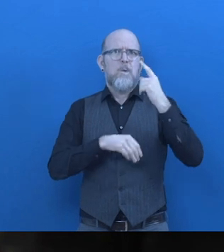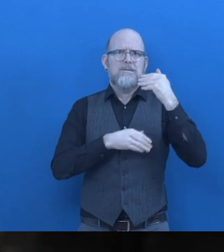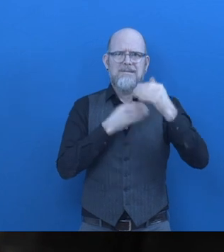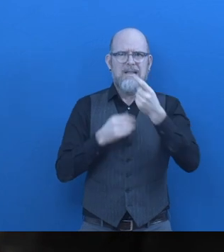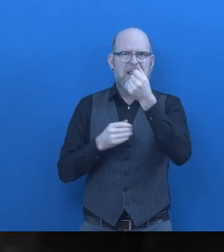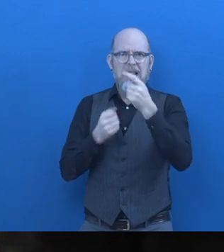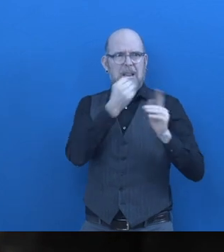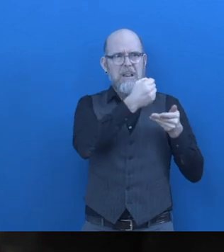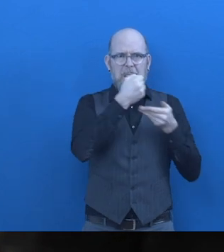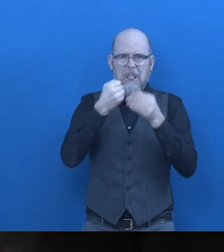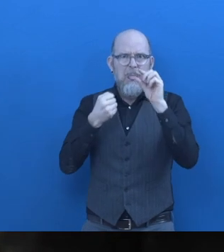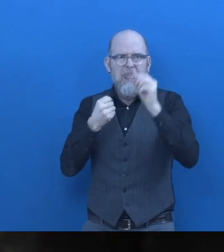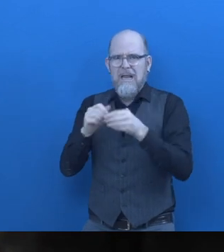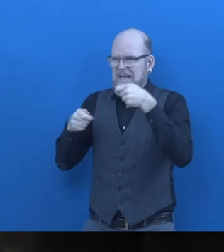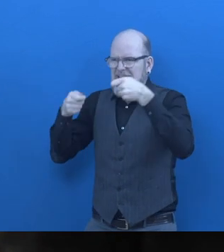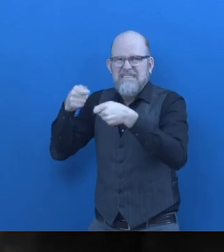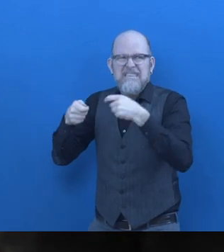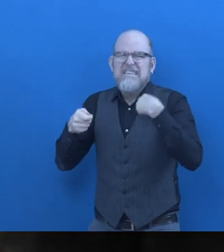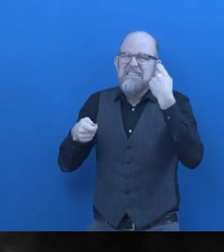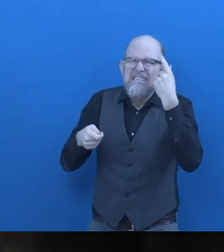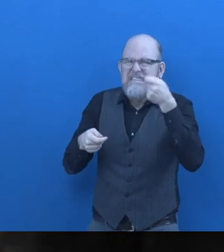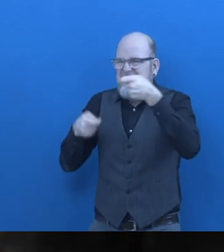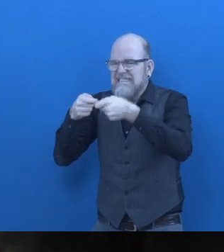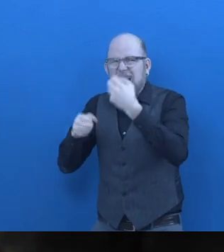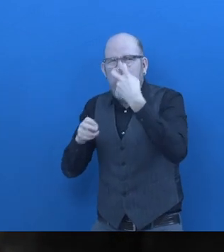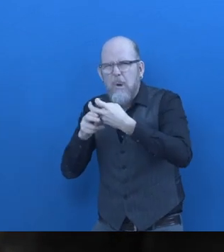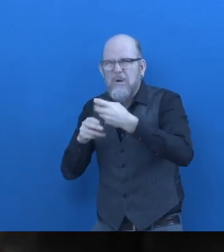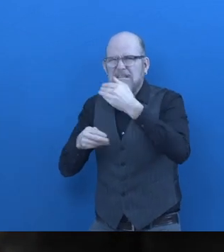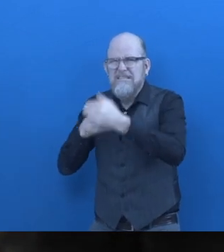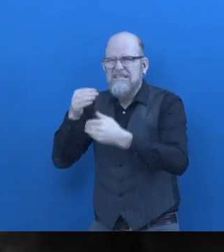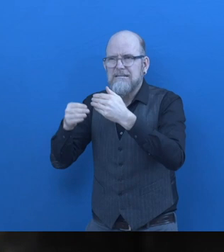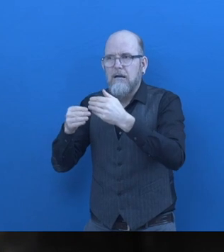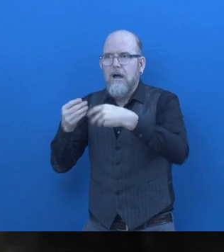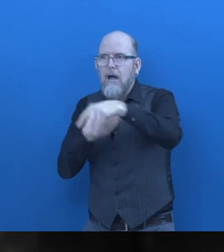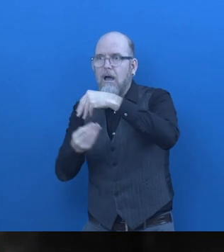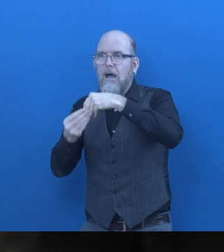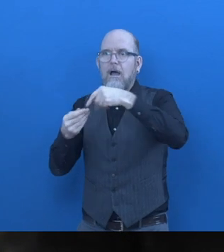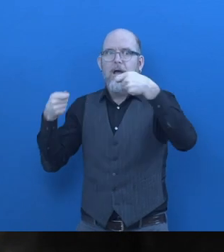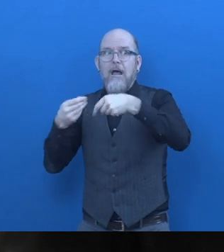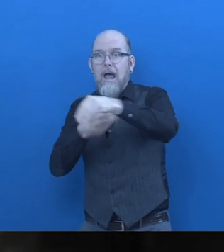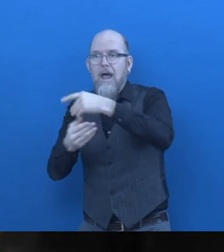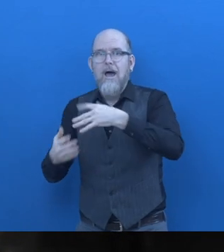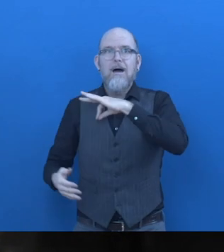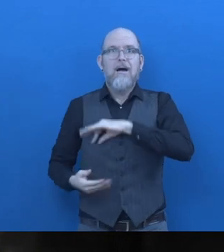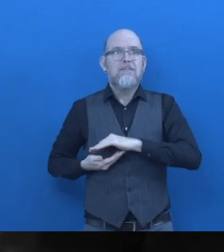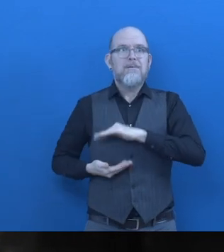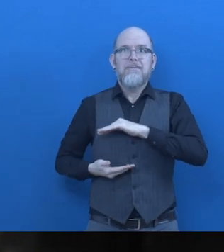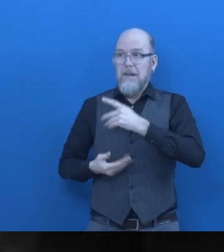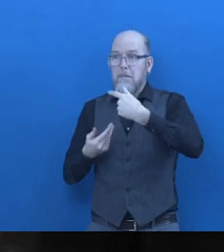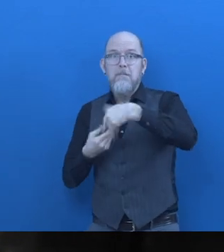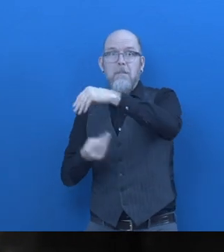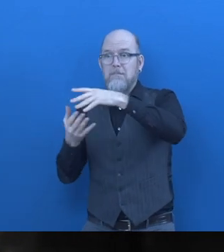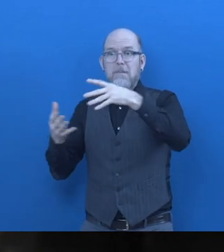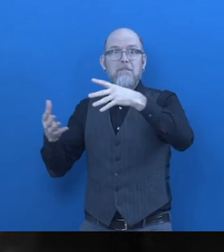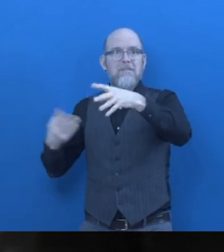but we are happy with the profit that we made from it. Nonetheless, we understood that if we can invest some more capital, then a good profit can